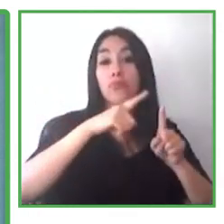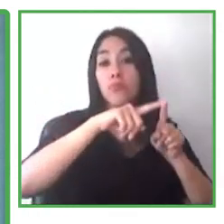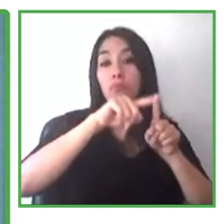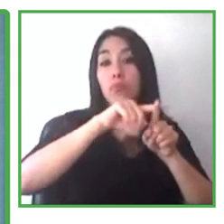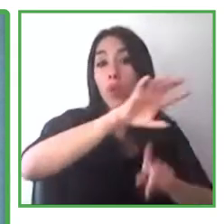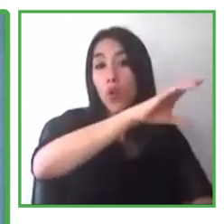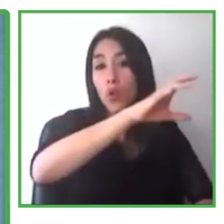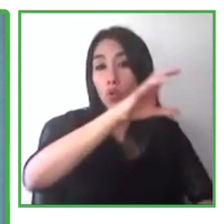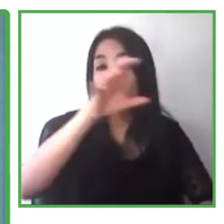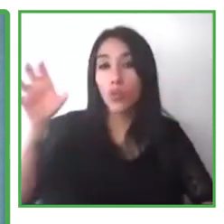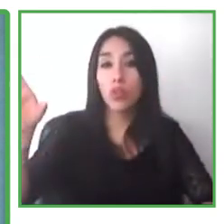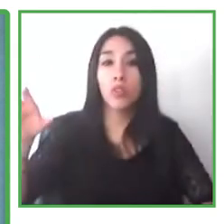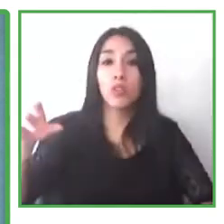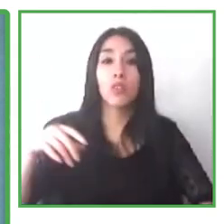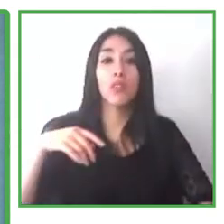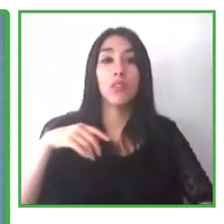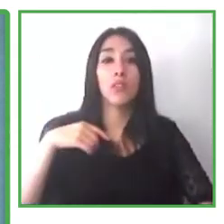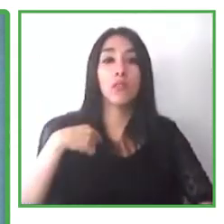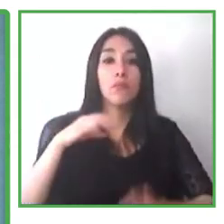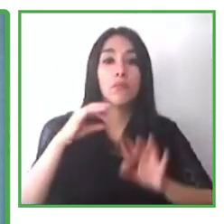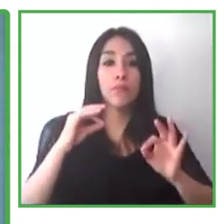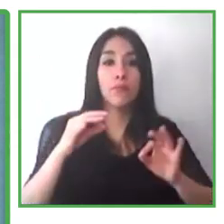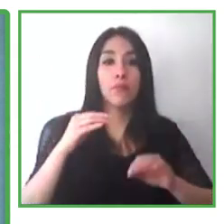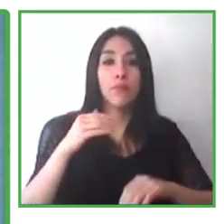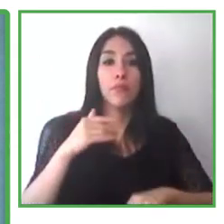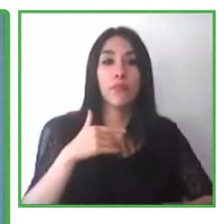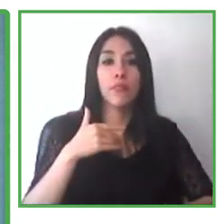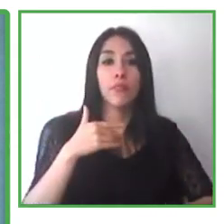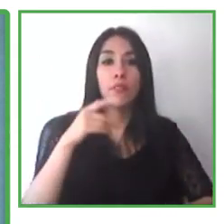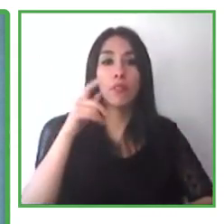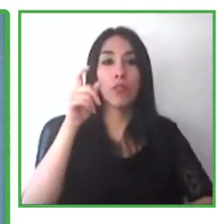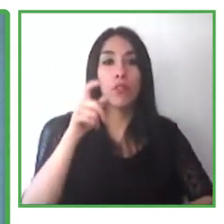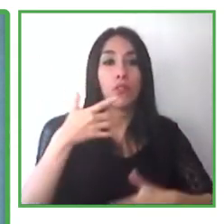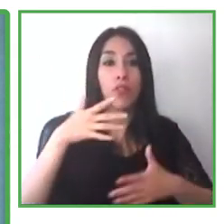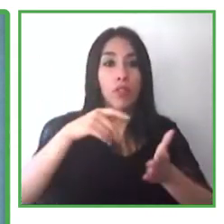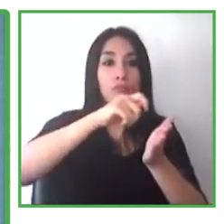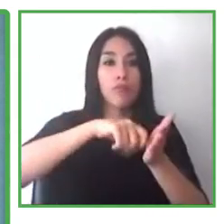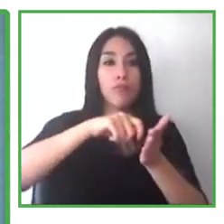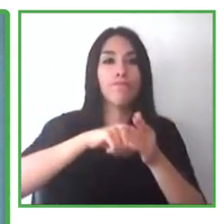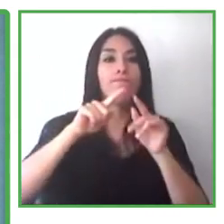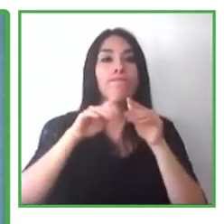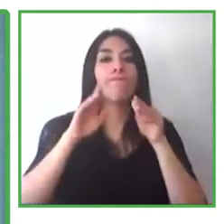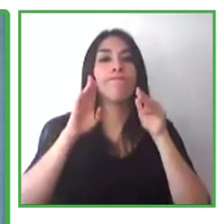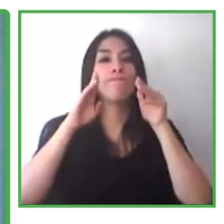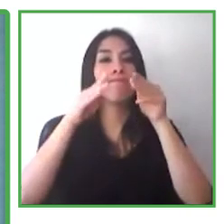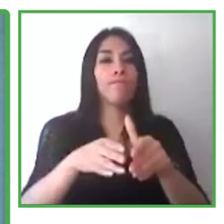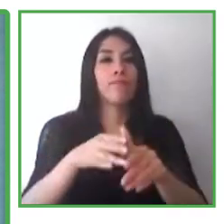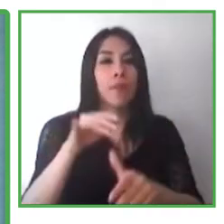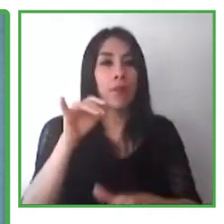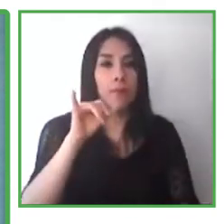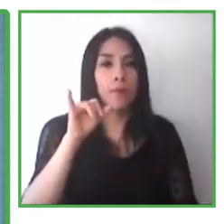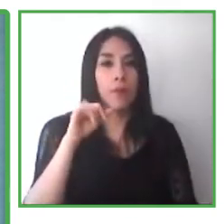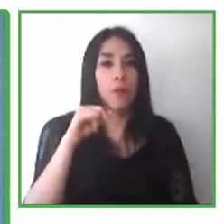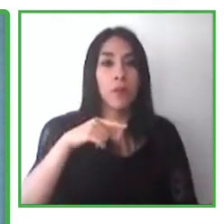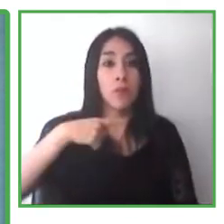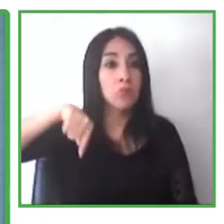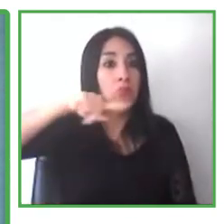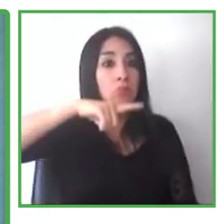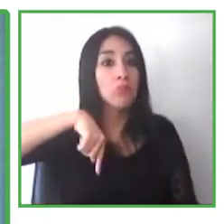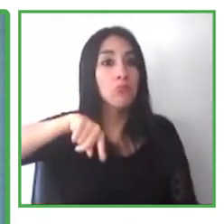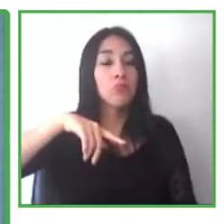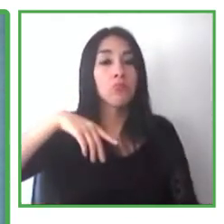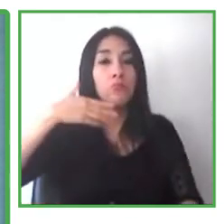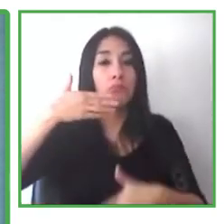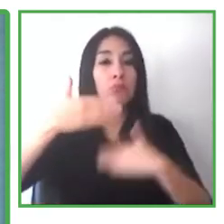profile. And we established our organization, our company called Passwork, 13 years ago